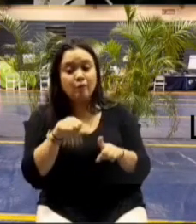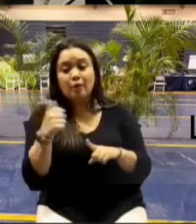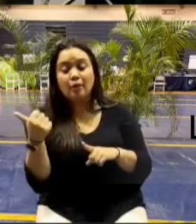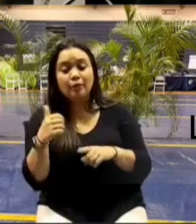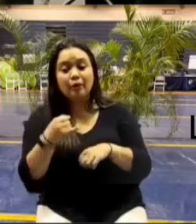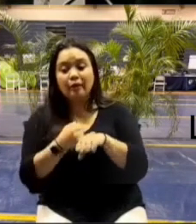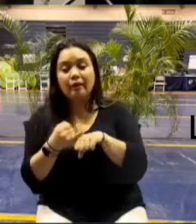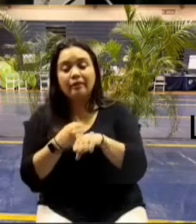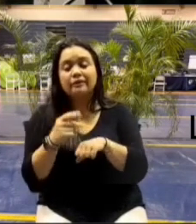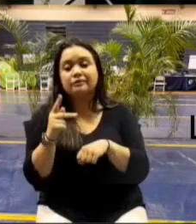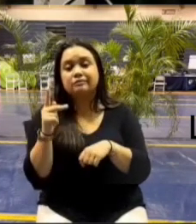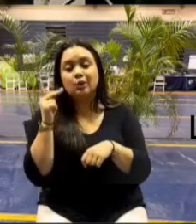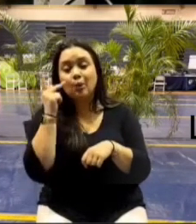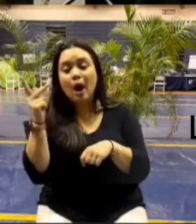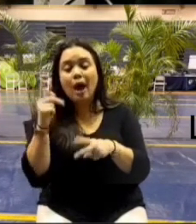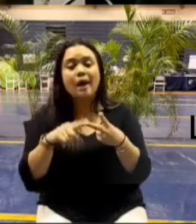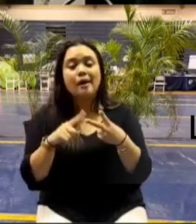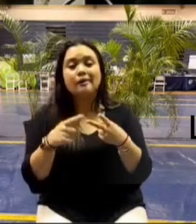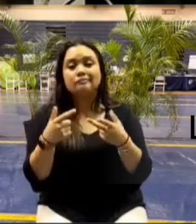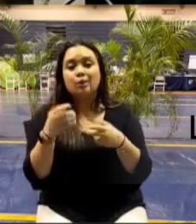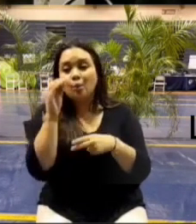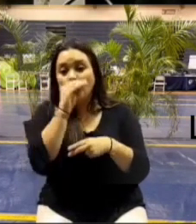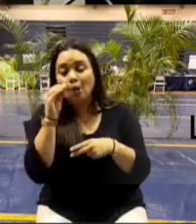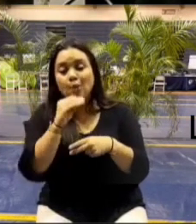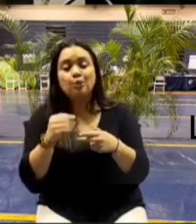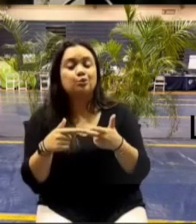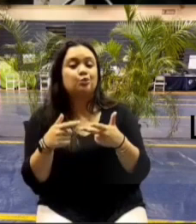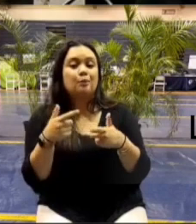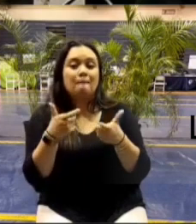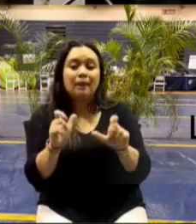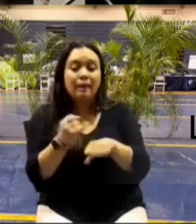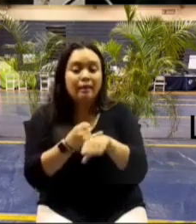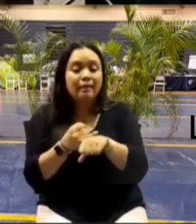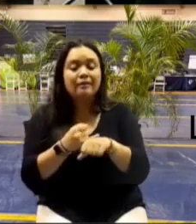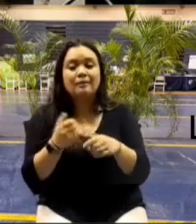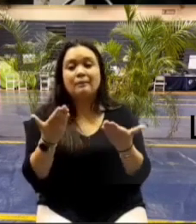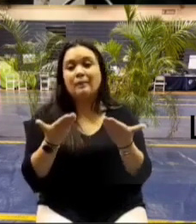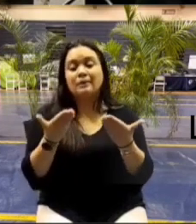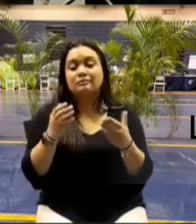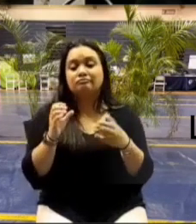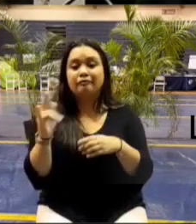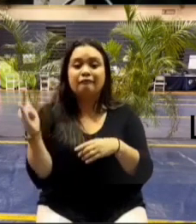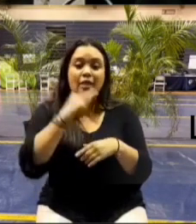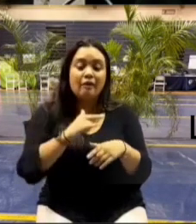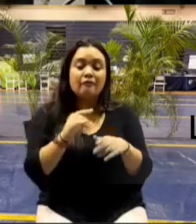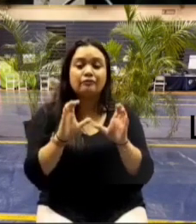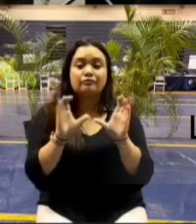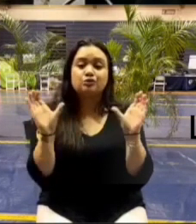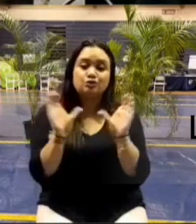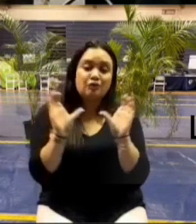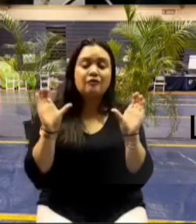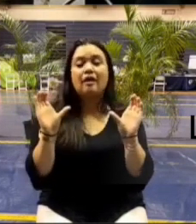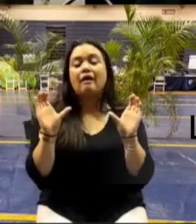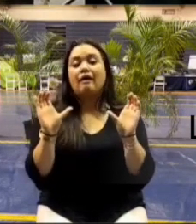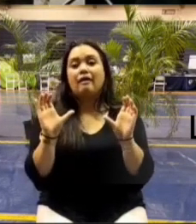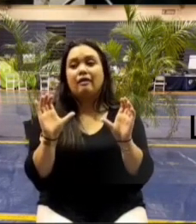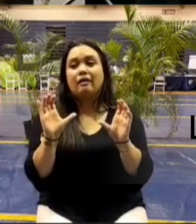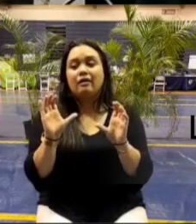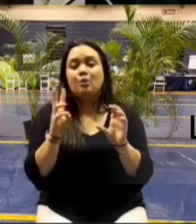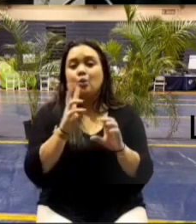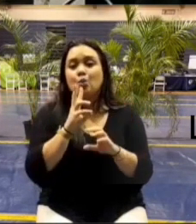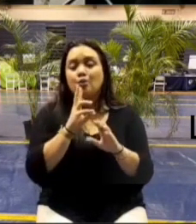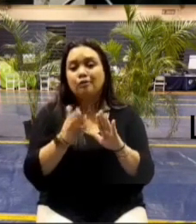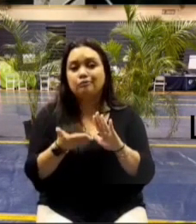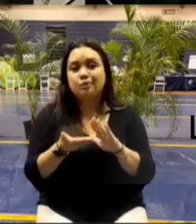and oahu and the big island could we fly over certified water experts and extra equipment just to expedite